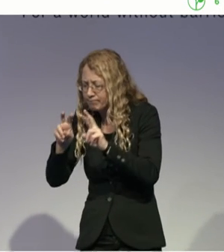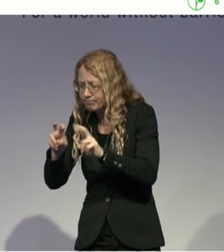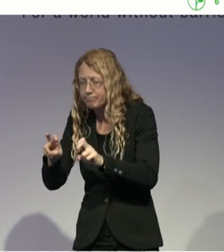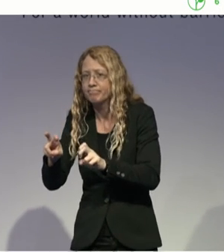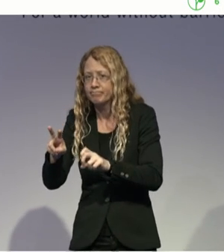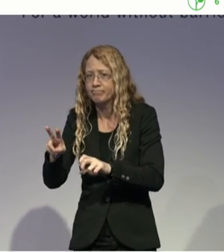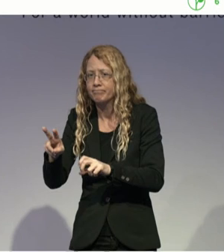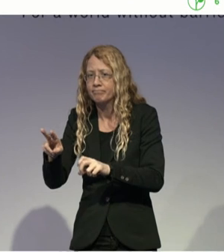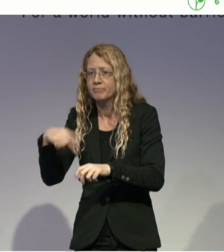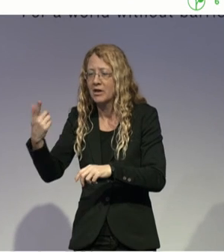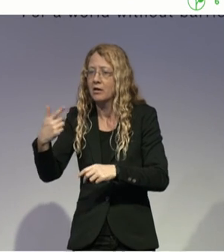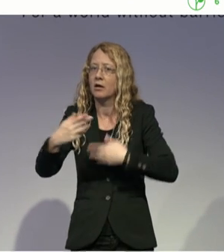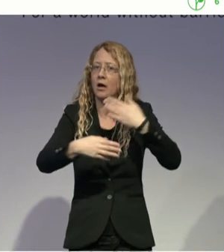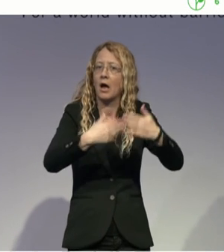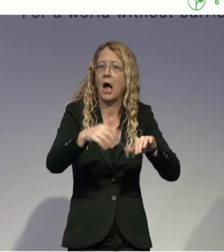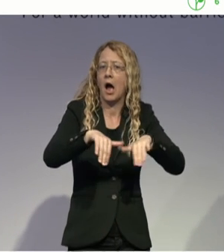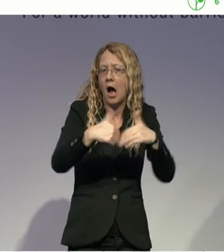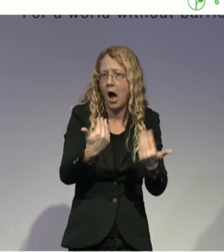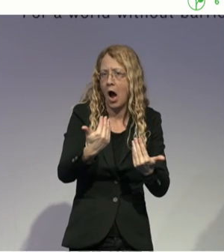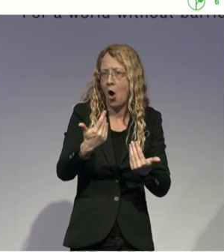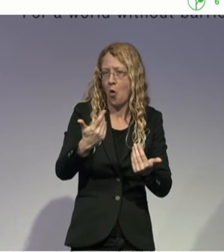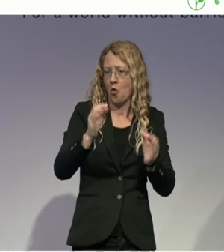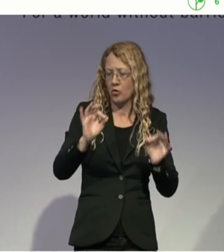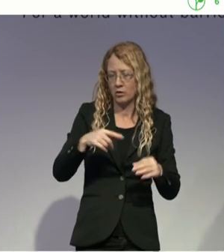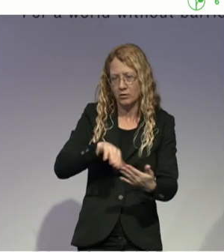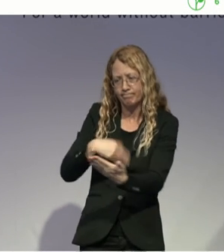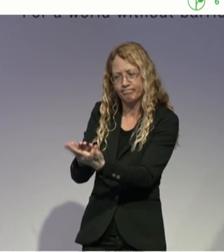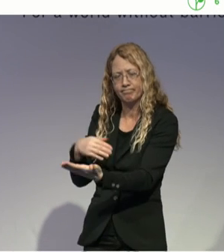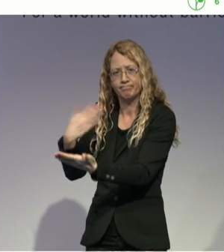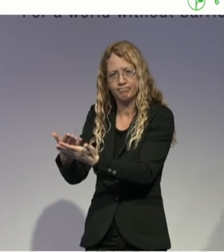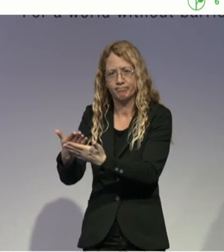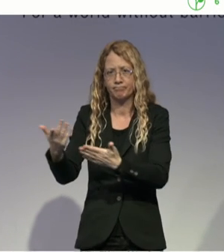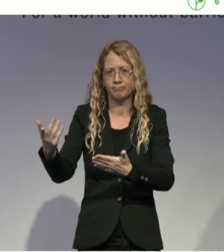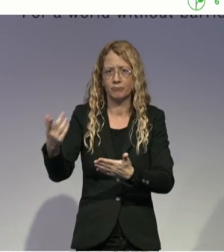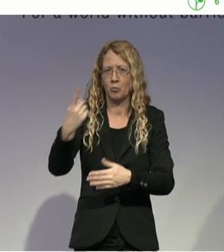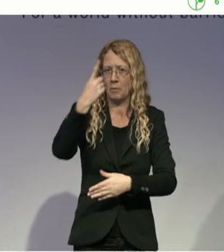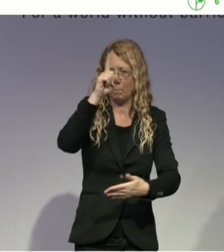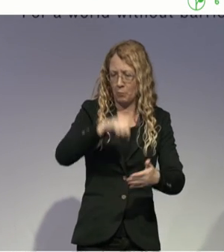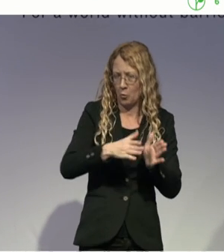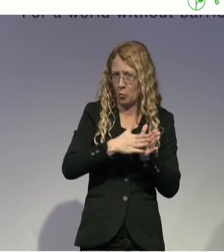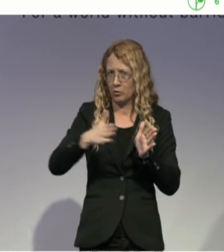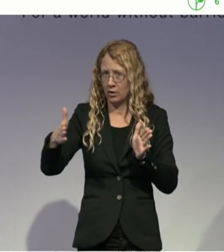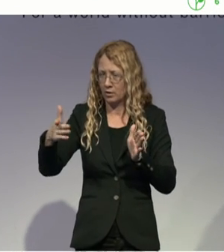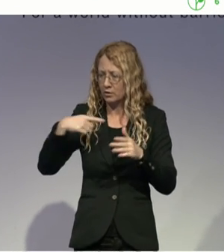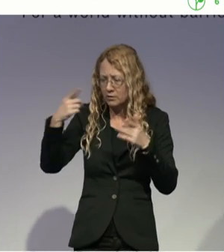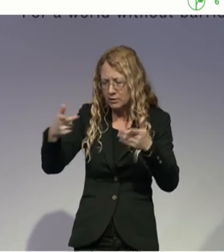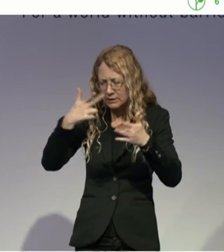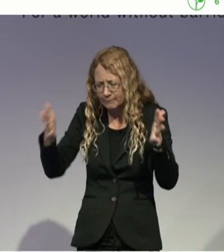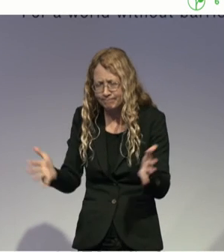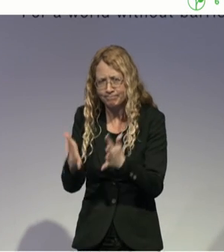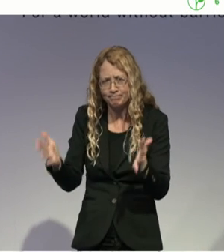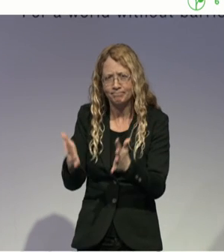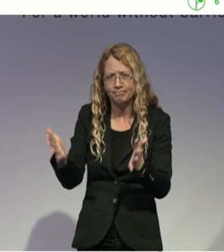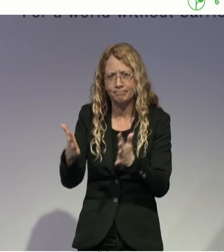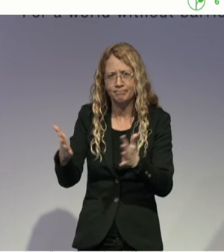rehabilitation. So for one month, they have an intensive home therapy, and then twice per year they go through this